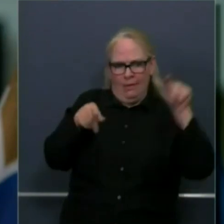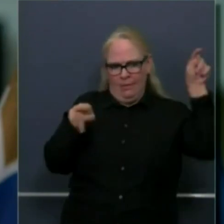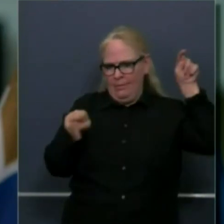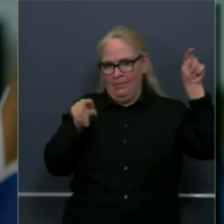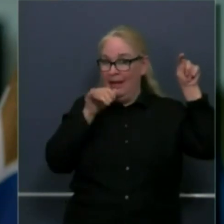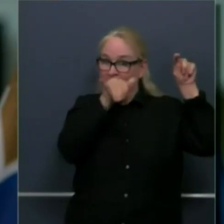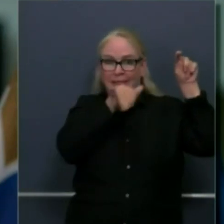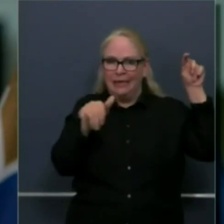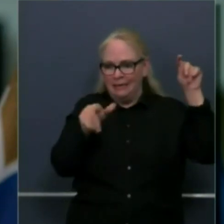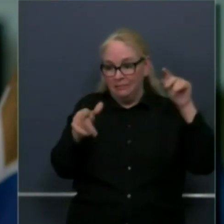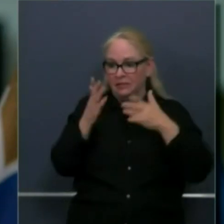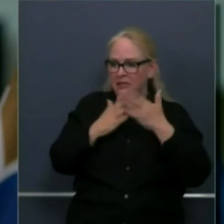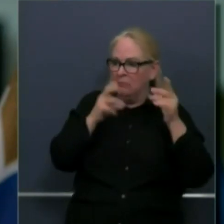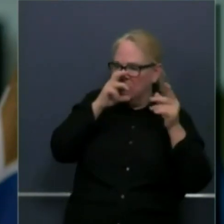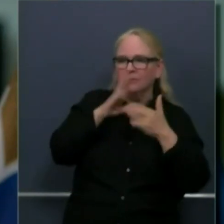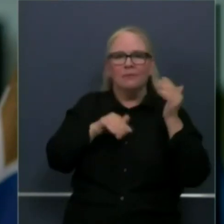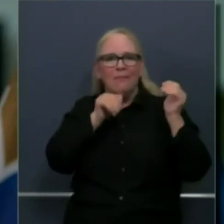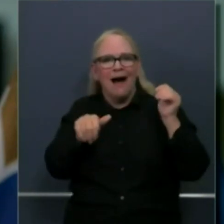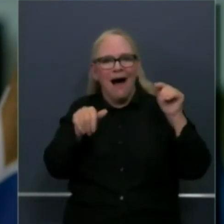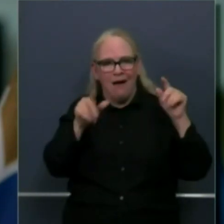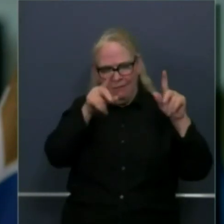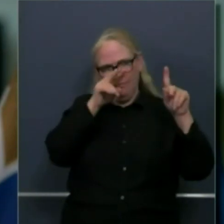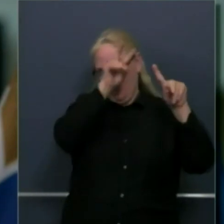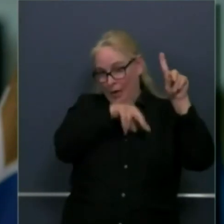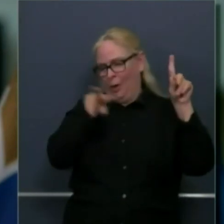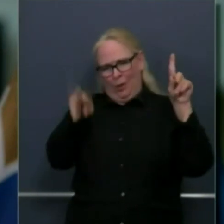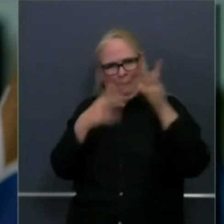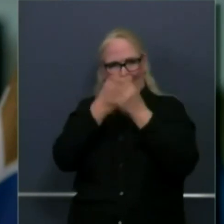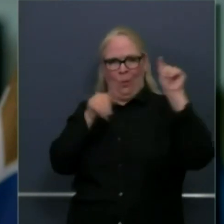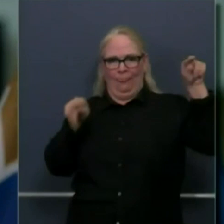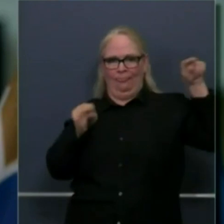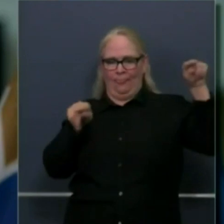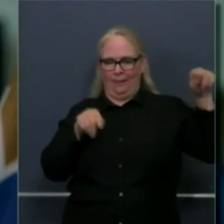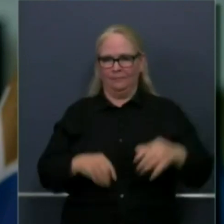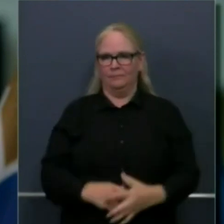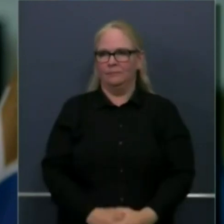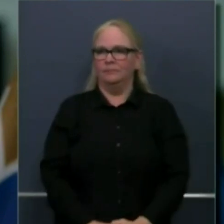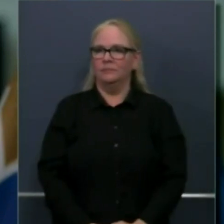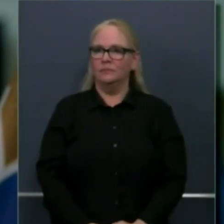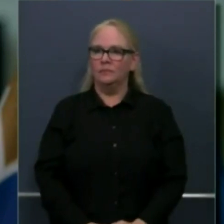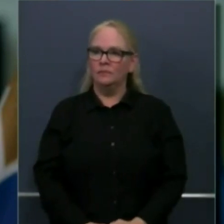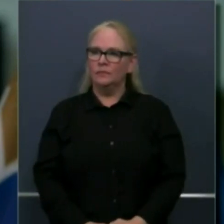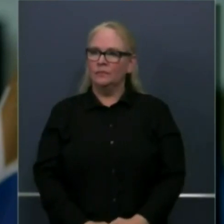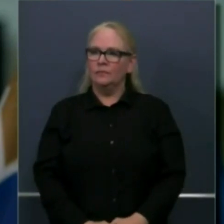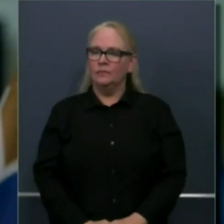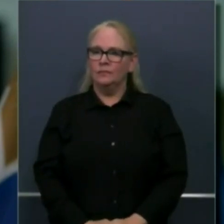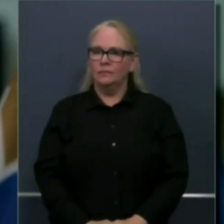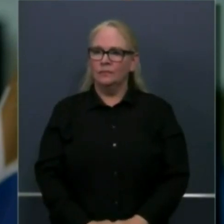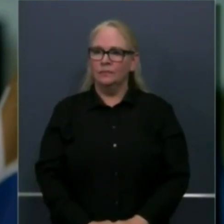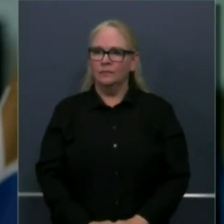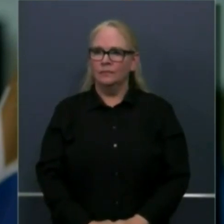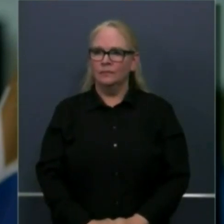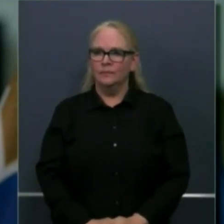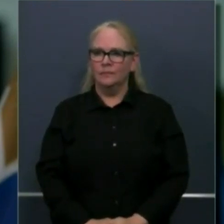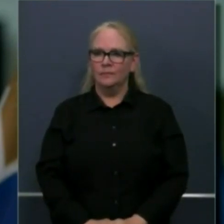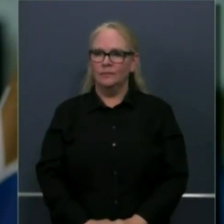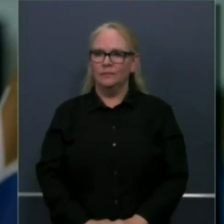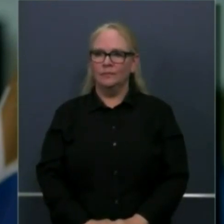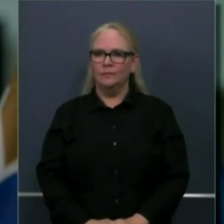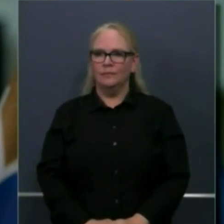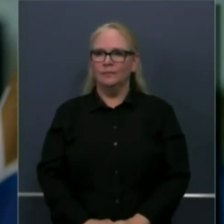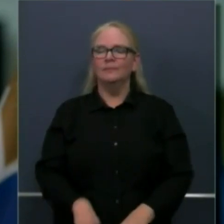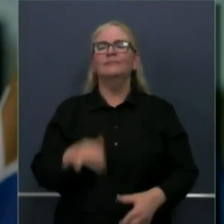well outdoor museums botanical gardens and by the way that's also available